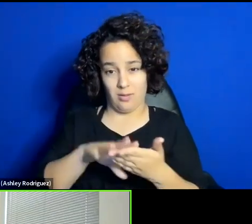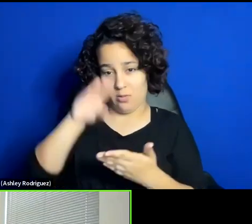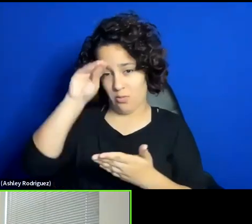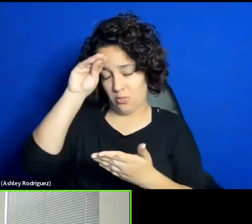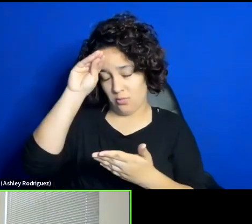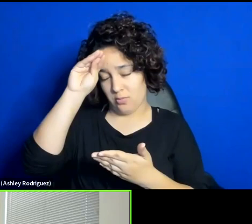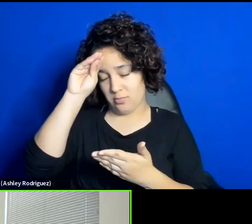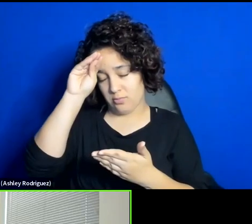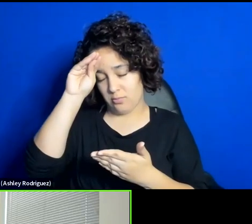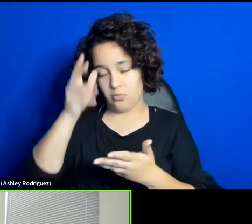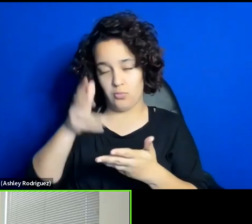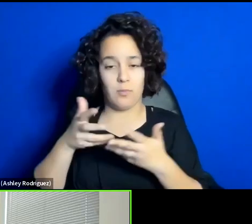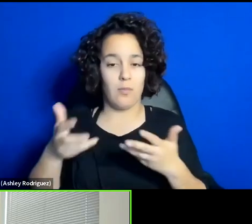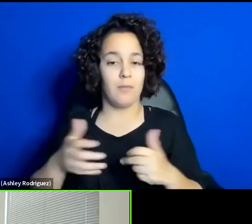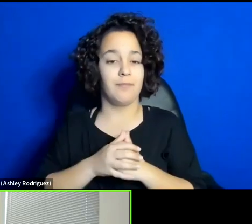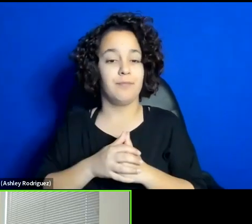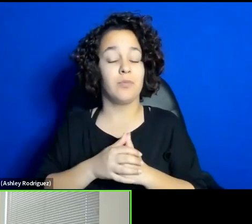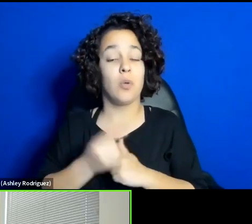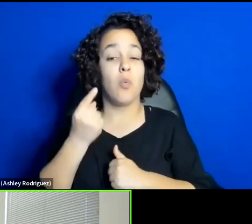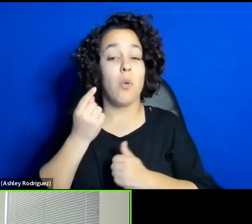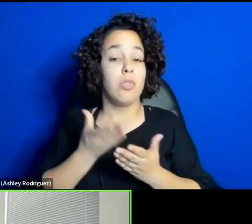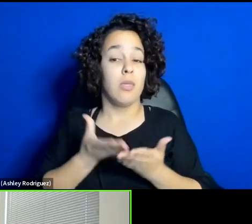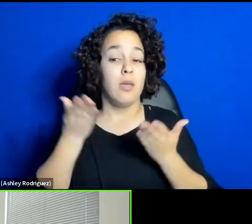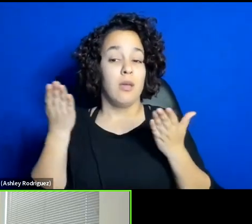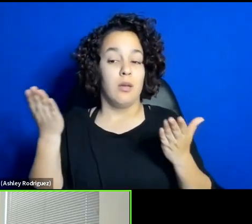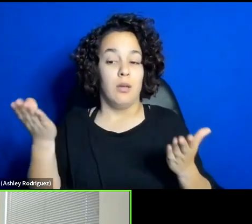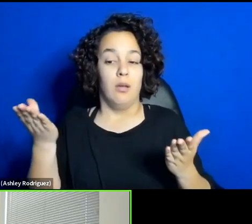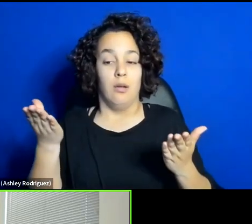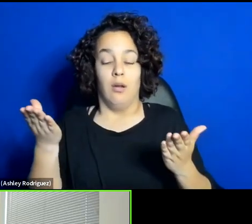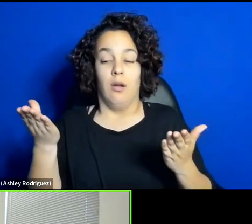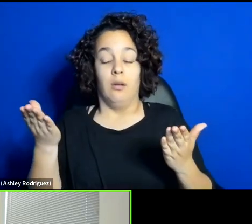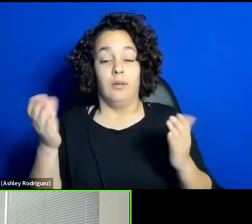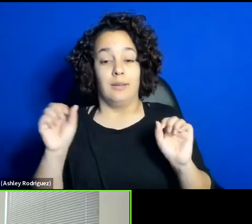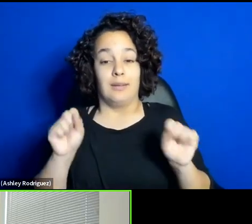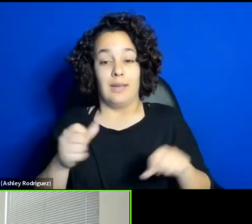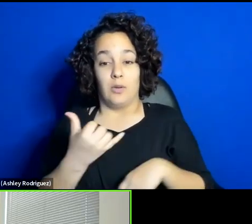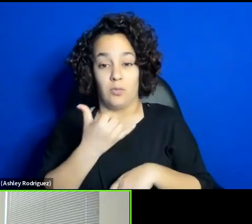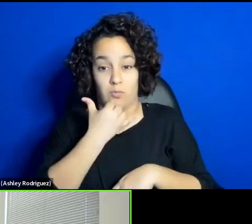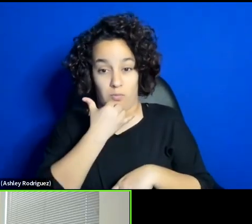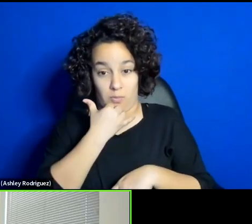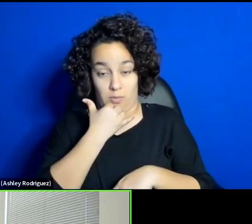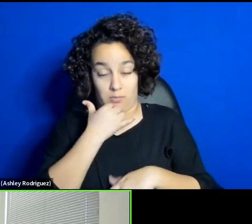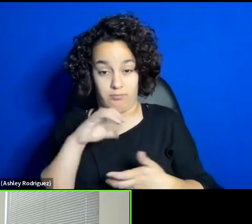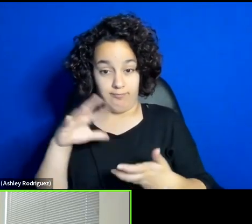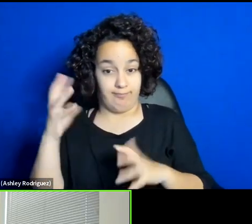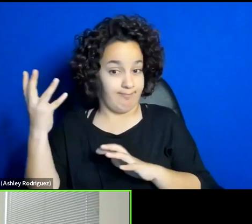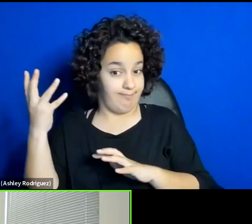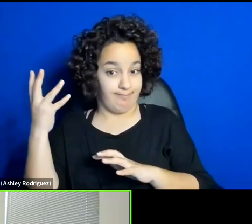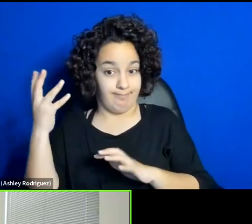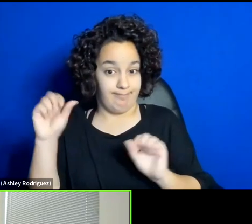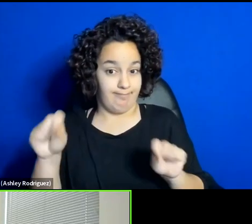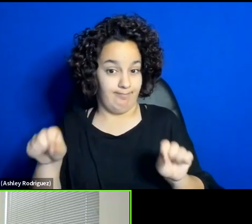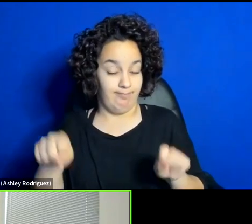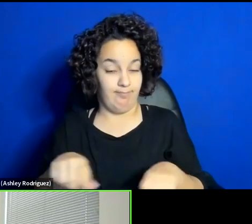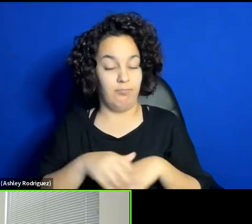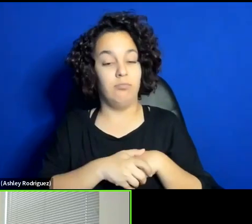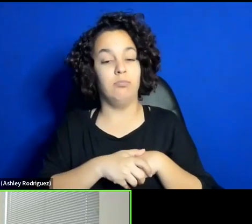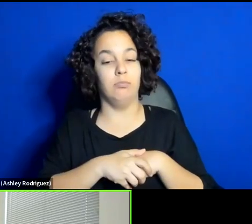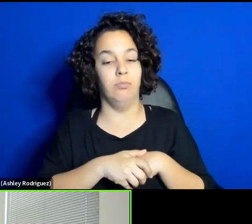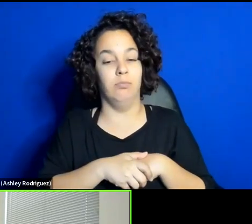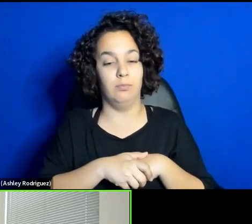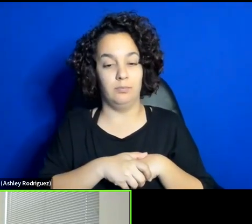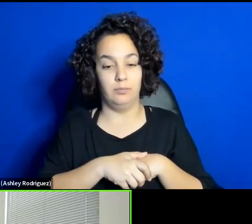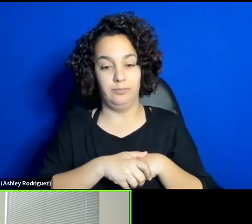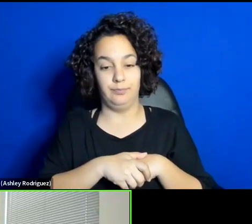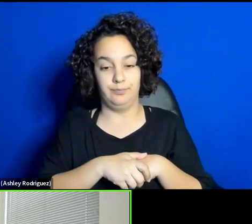one thing that could go wrong is to put certain